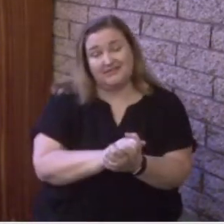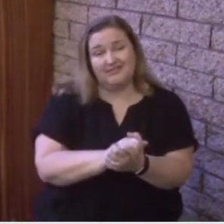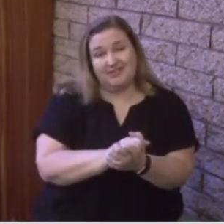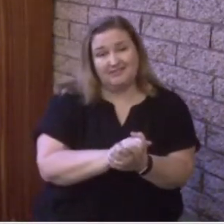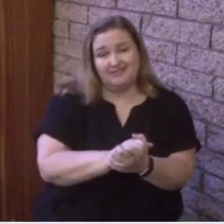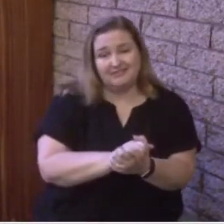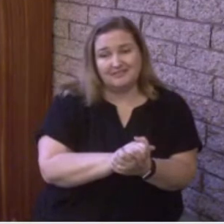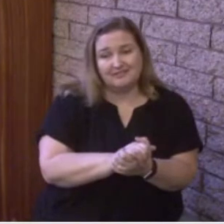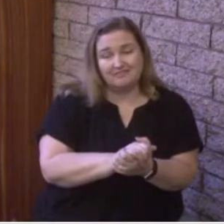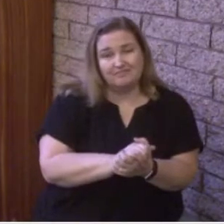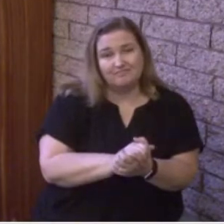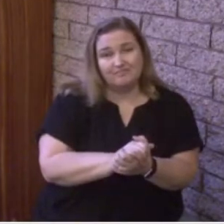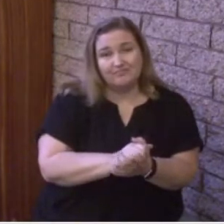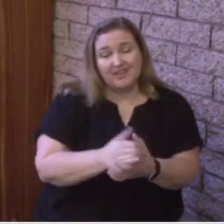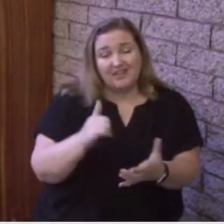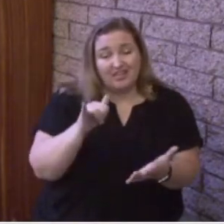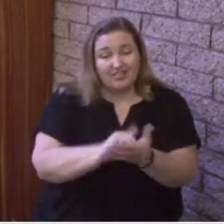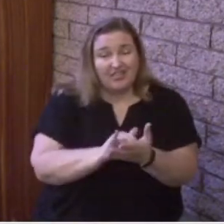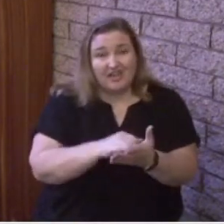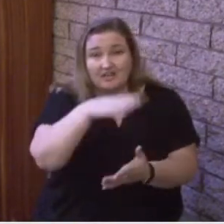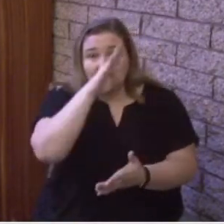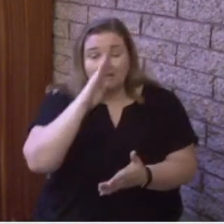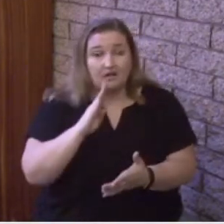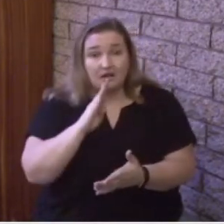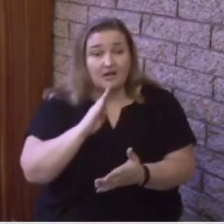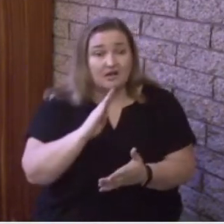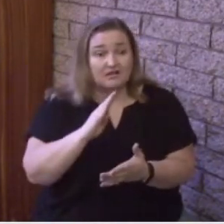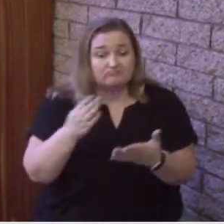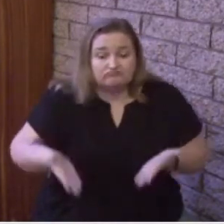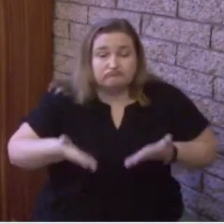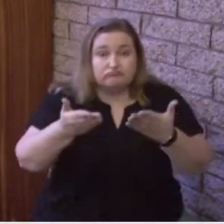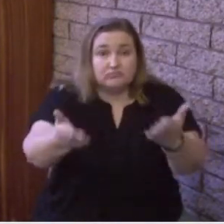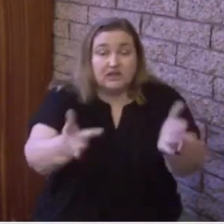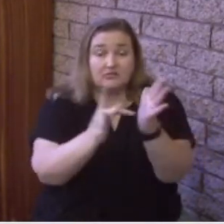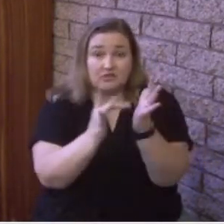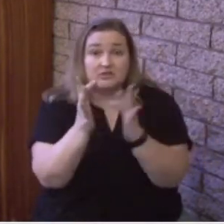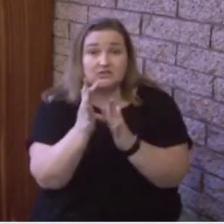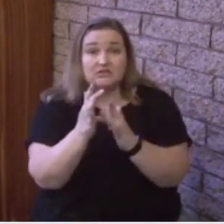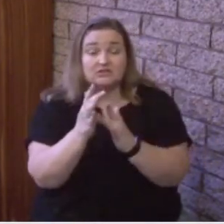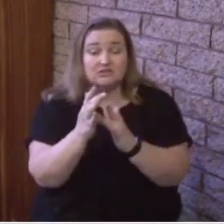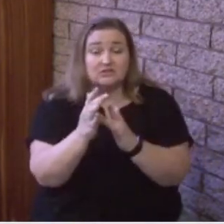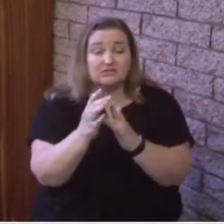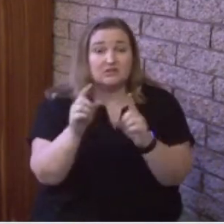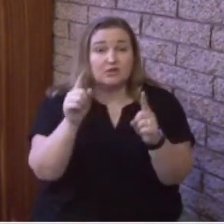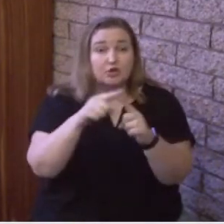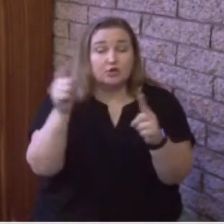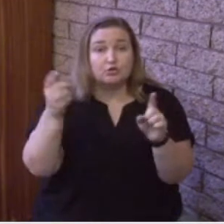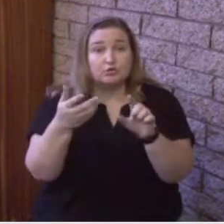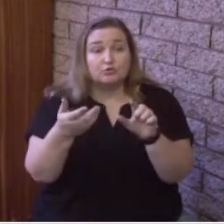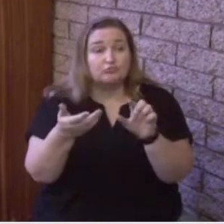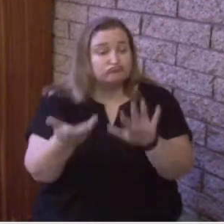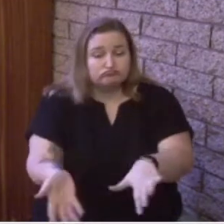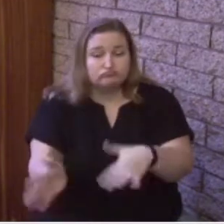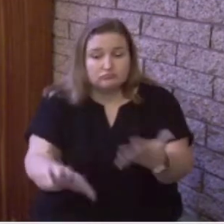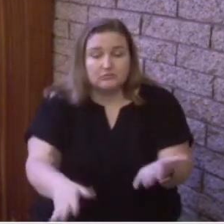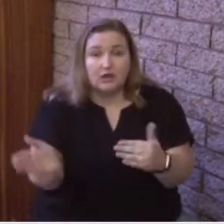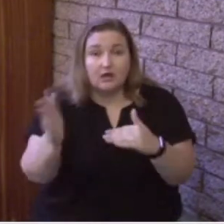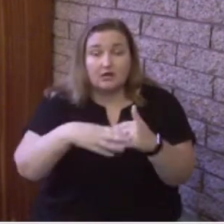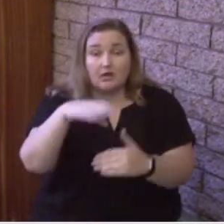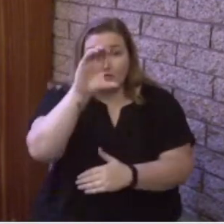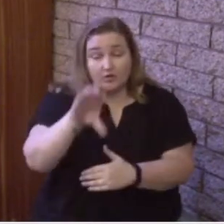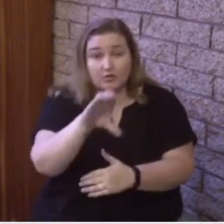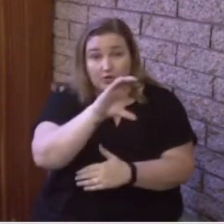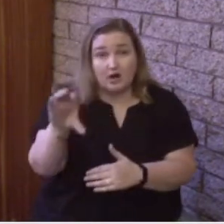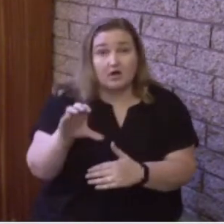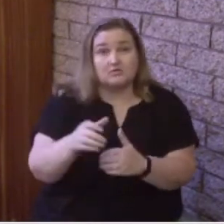He sent His Son to die on that cross for you and for me to have hope and forgiveness of our